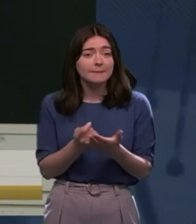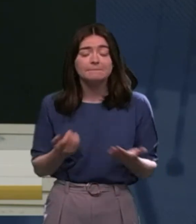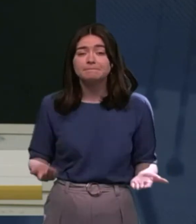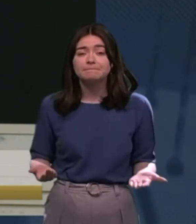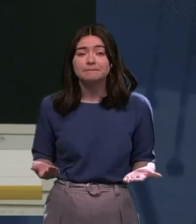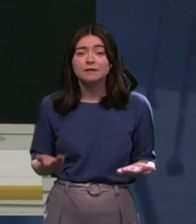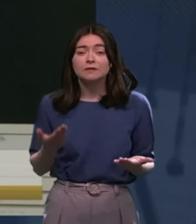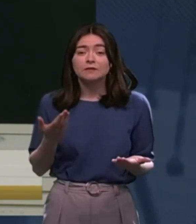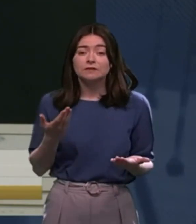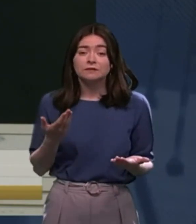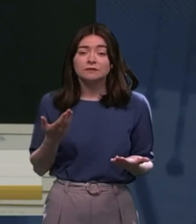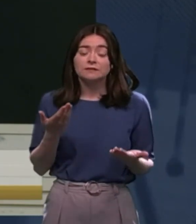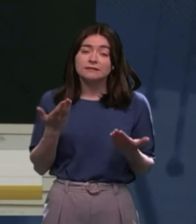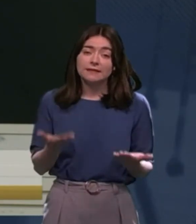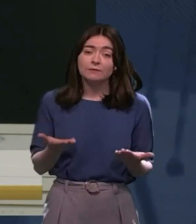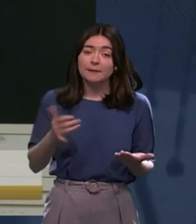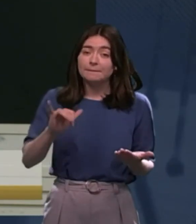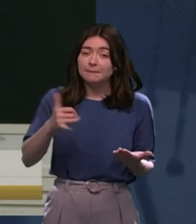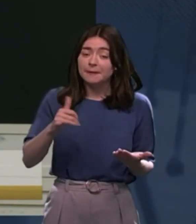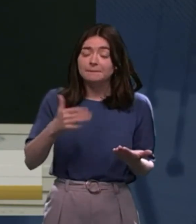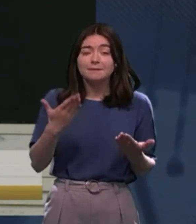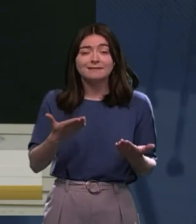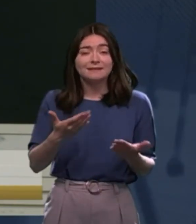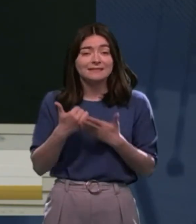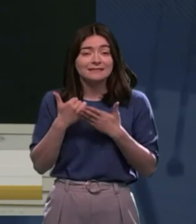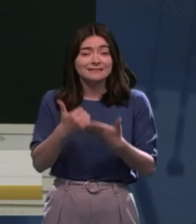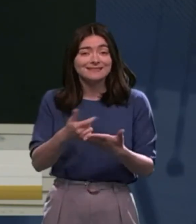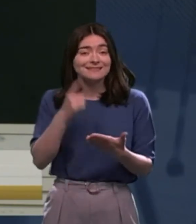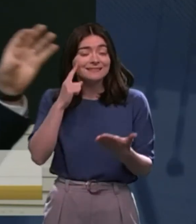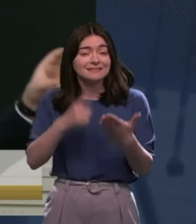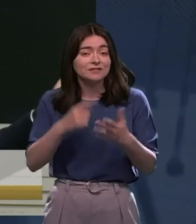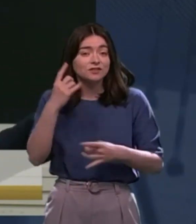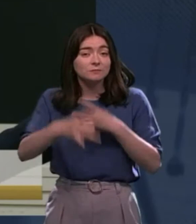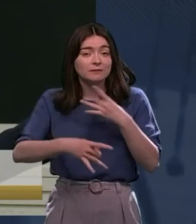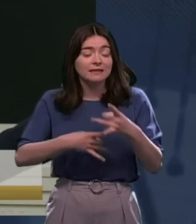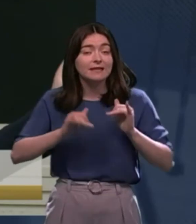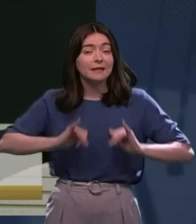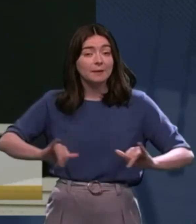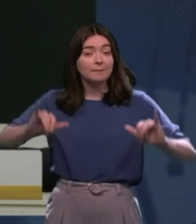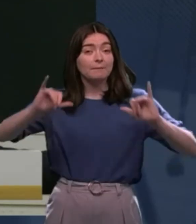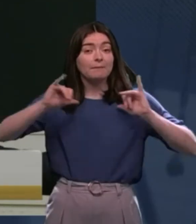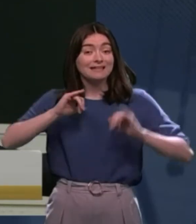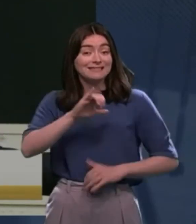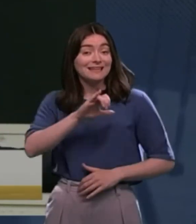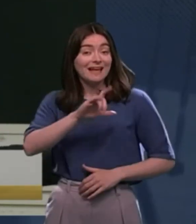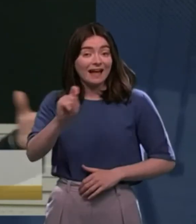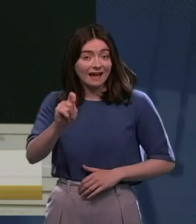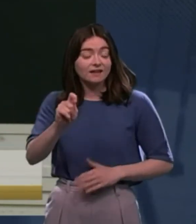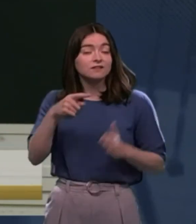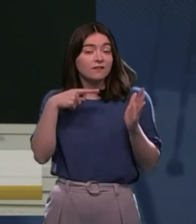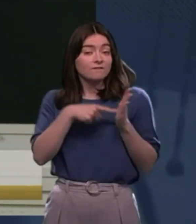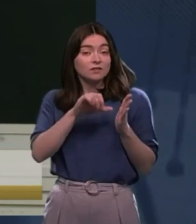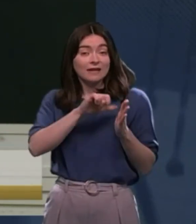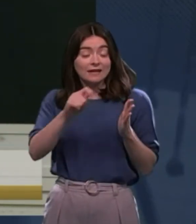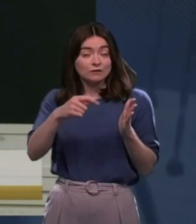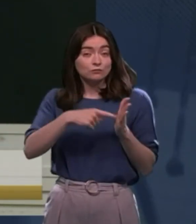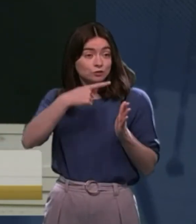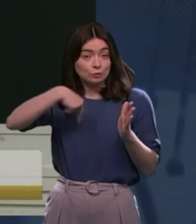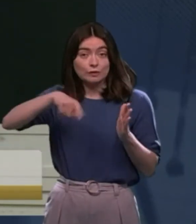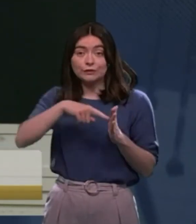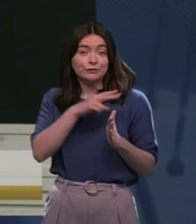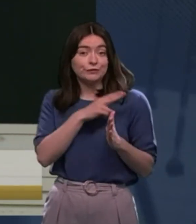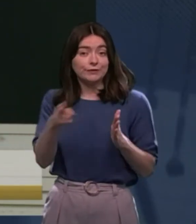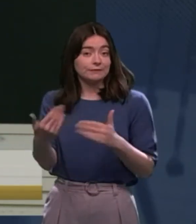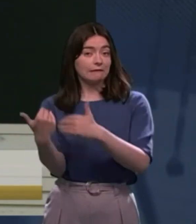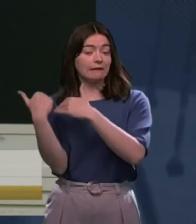idea that somehow, now it may be that the Assisted Decision-Making Capacity Act, so the act itself, which we're not accountable